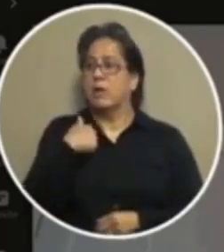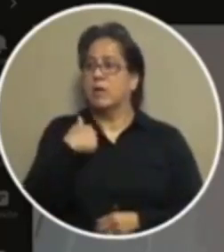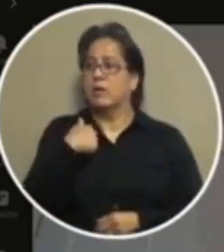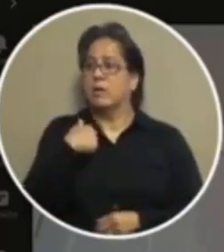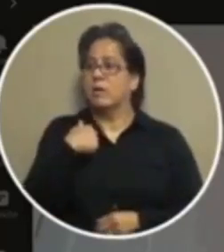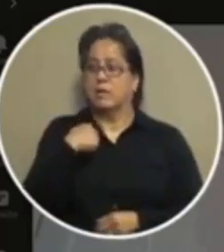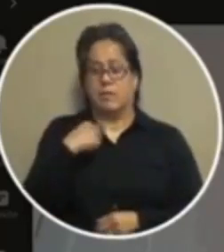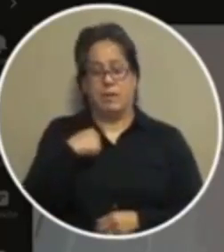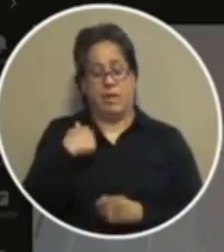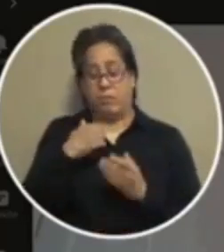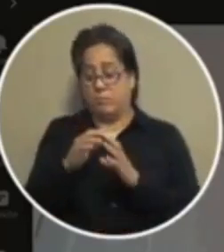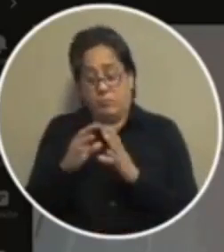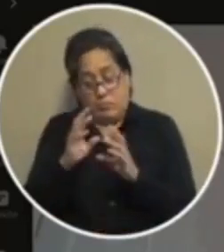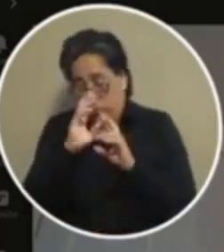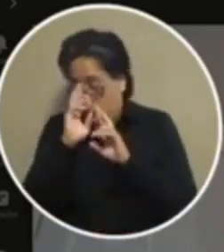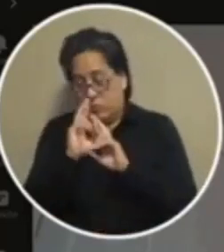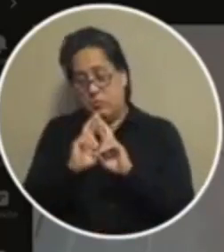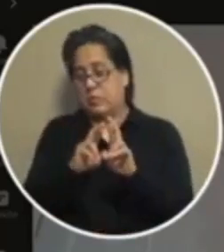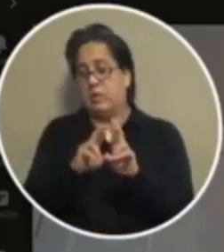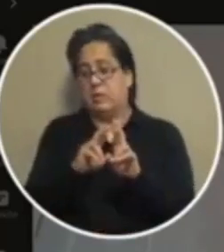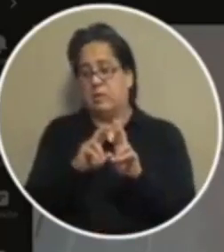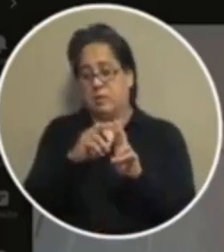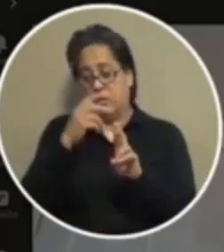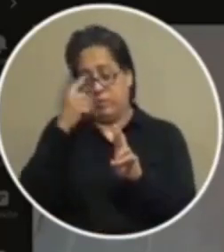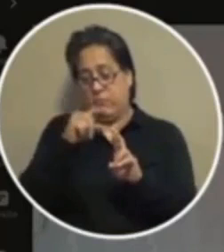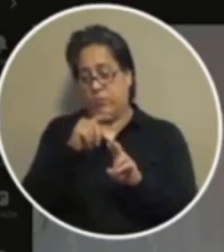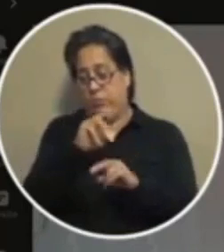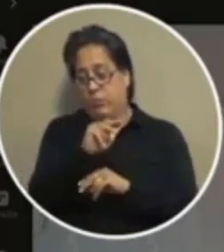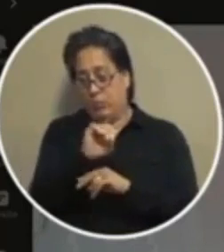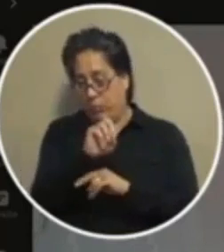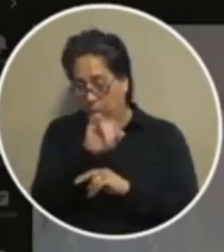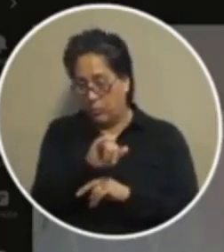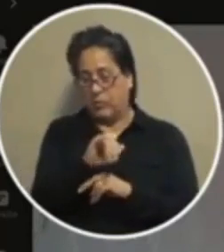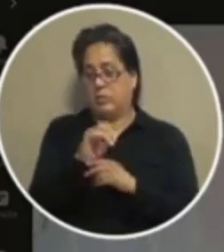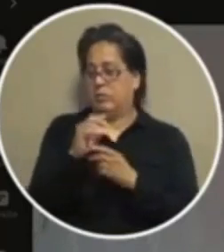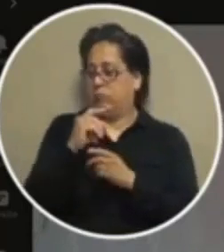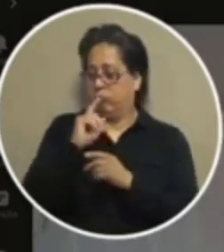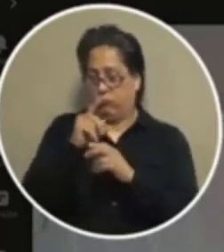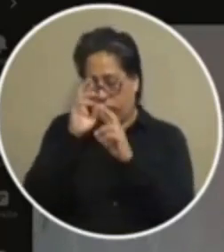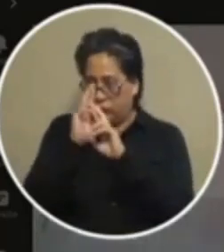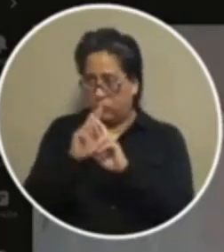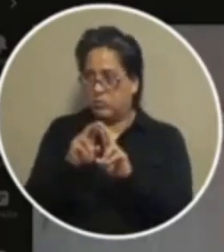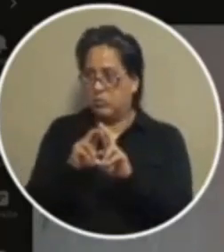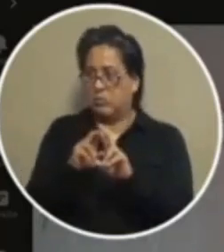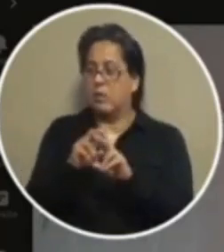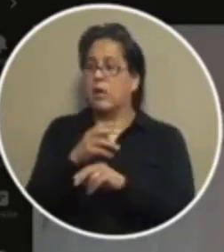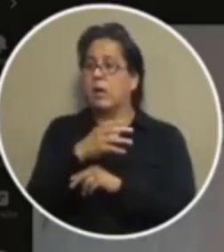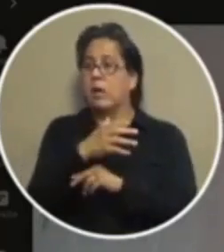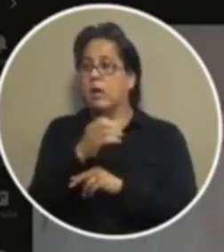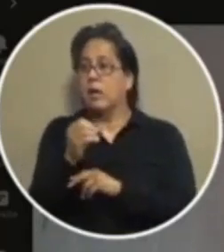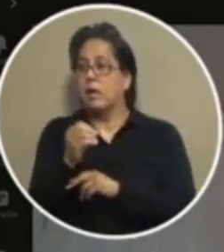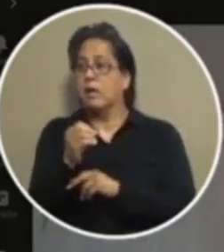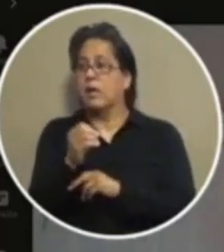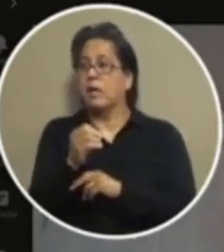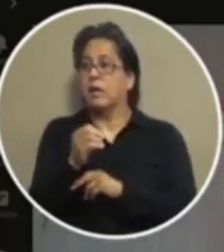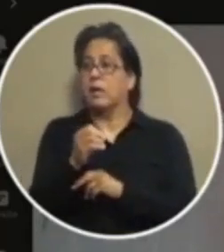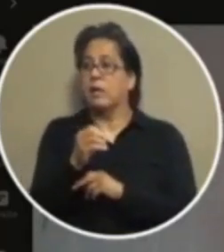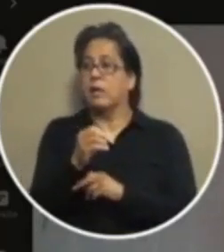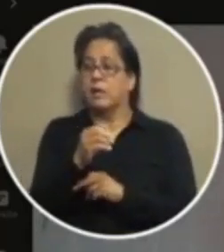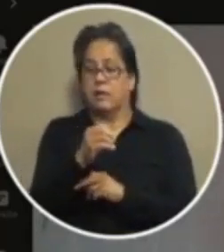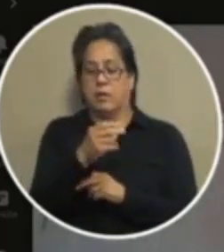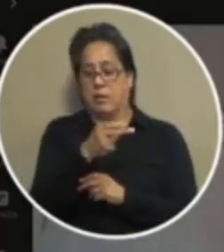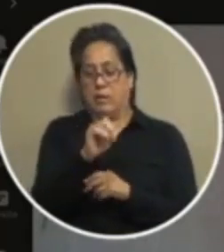i i have a great deal of respect for for representative moody i have a great deal and and he does talk he he he